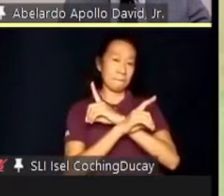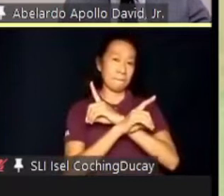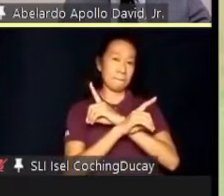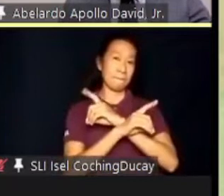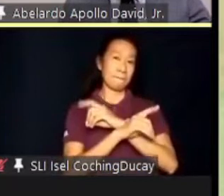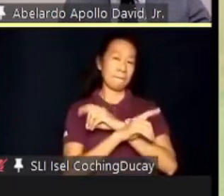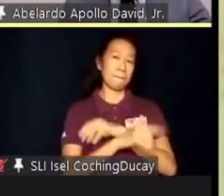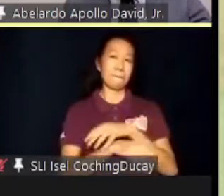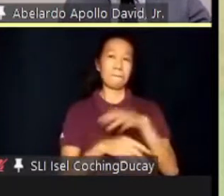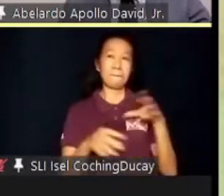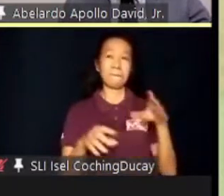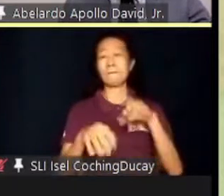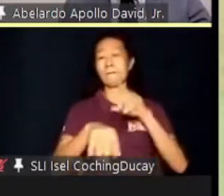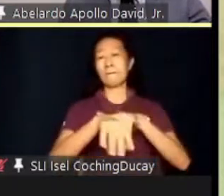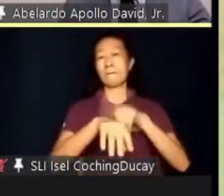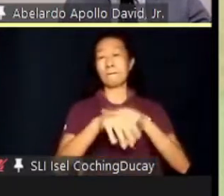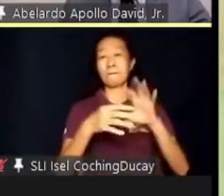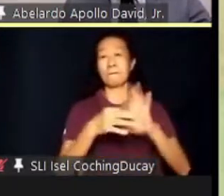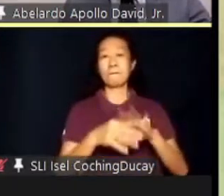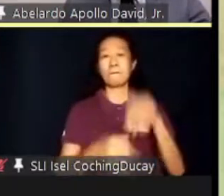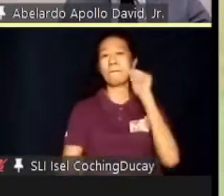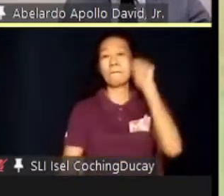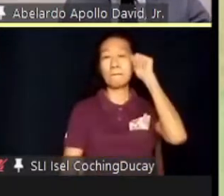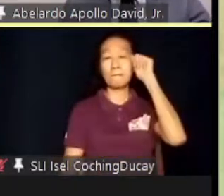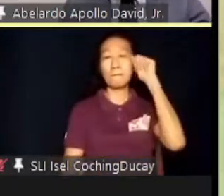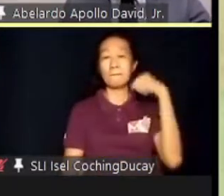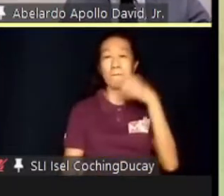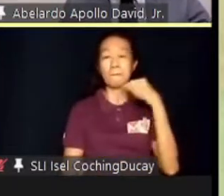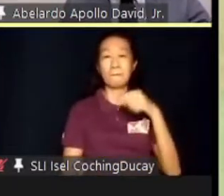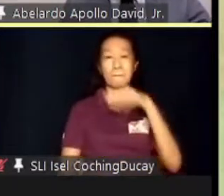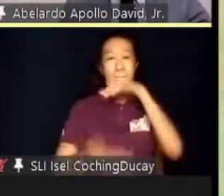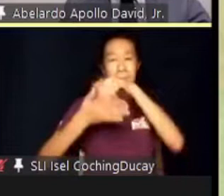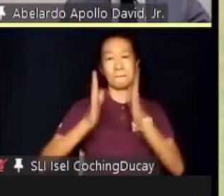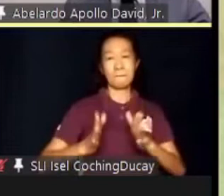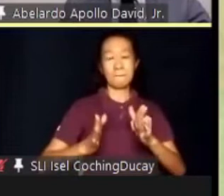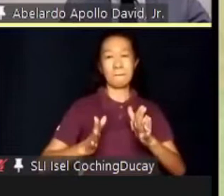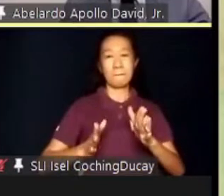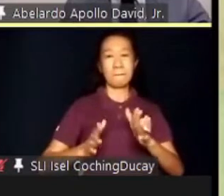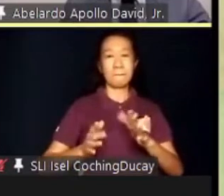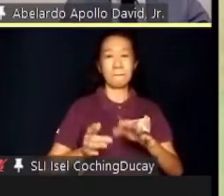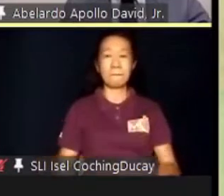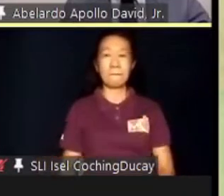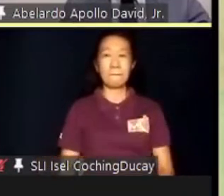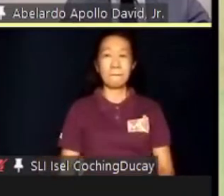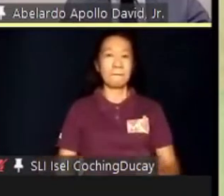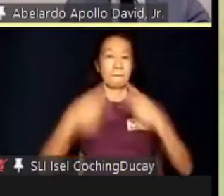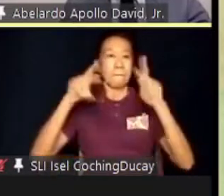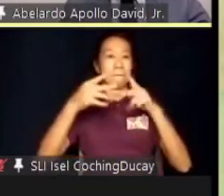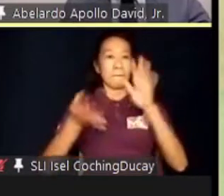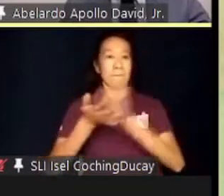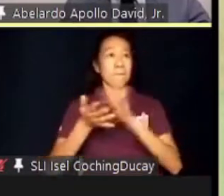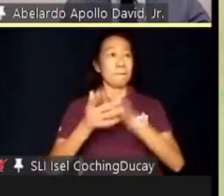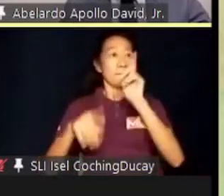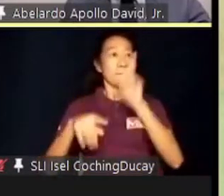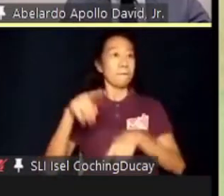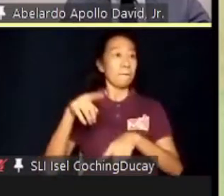class schedules of adults or adult students in the SPED public schools can actually